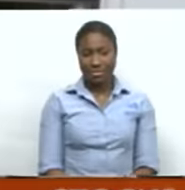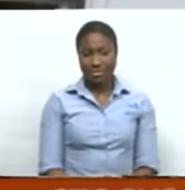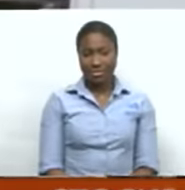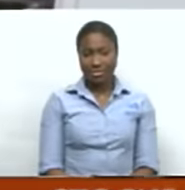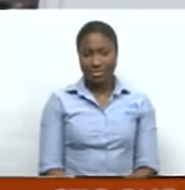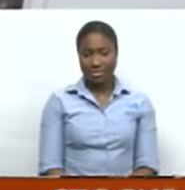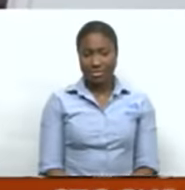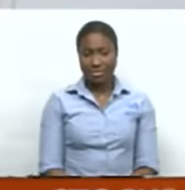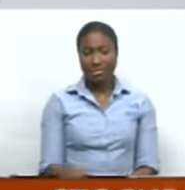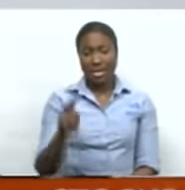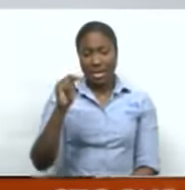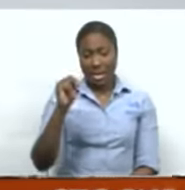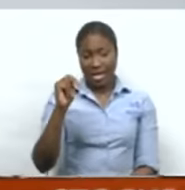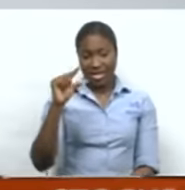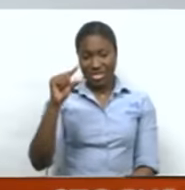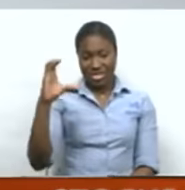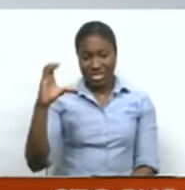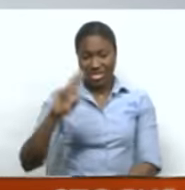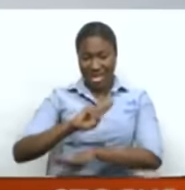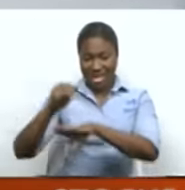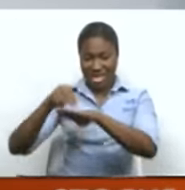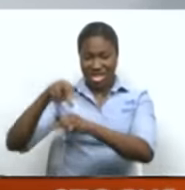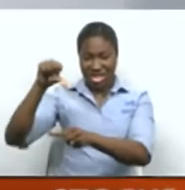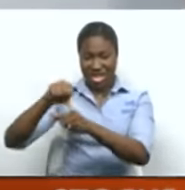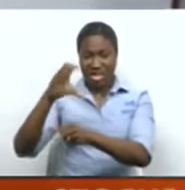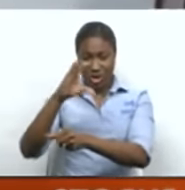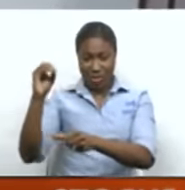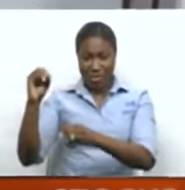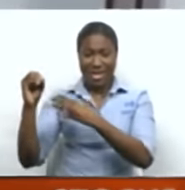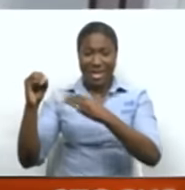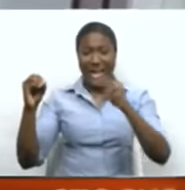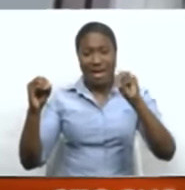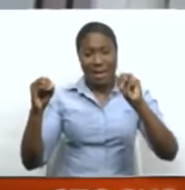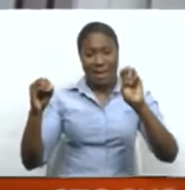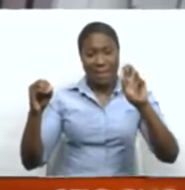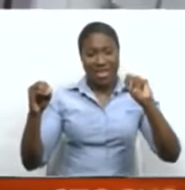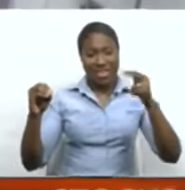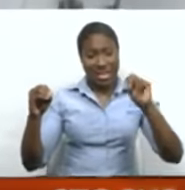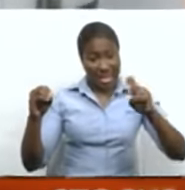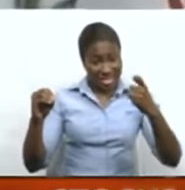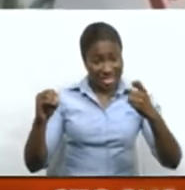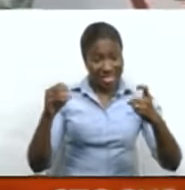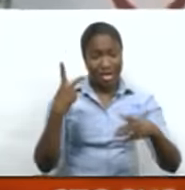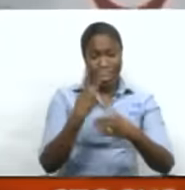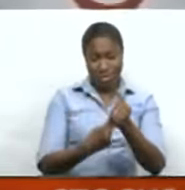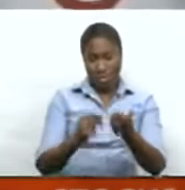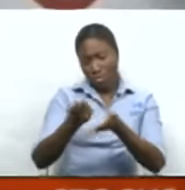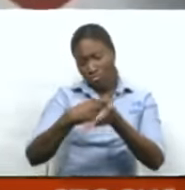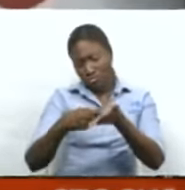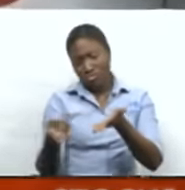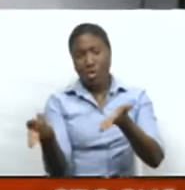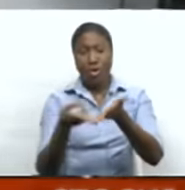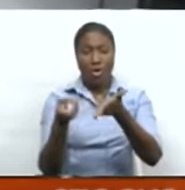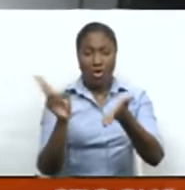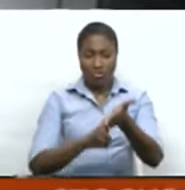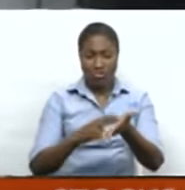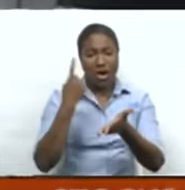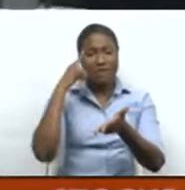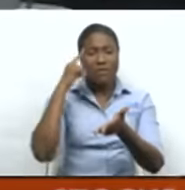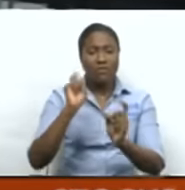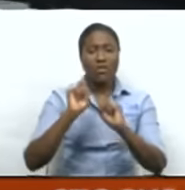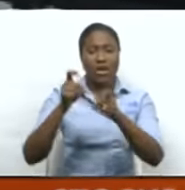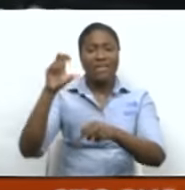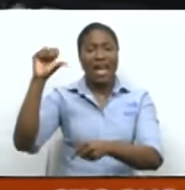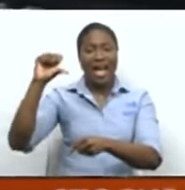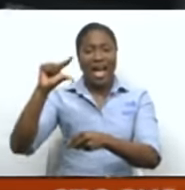The National Gas Company of Trinidad and Tobago and Methanex Trinidad Limited have signed the new gas sales contract for the supply of